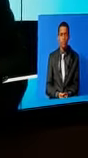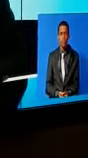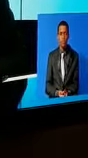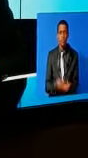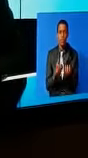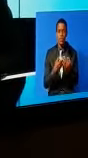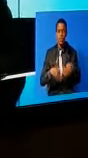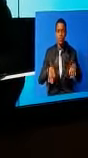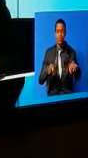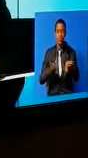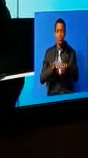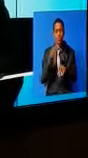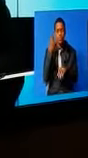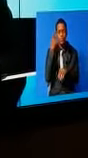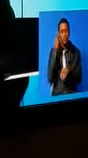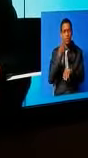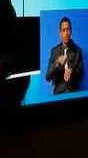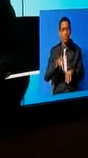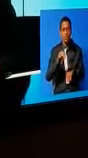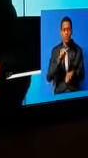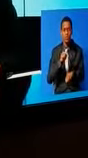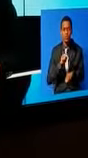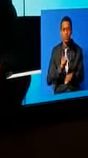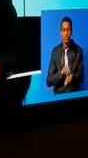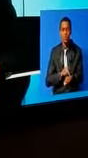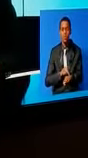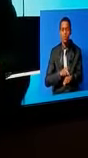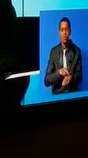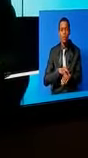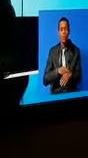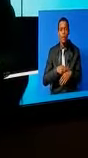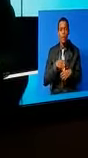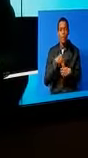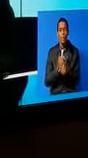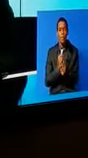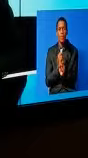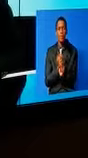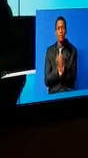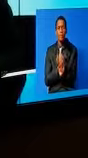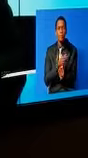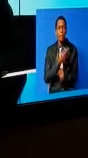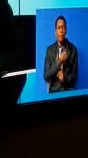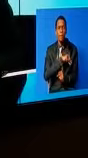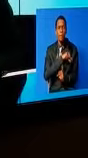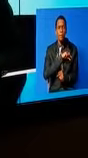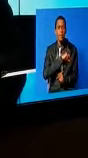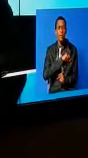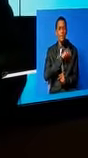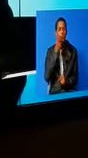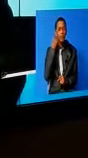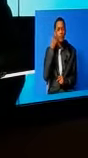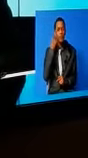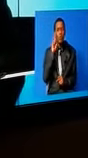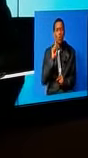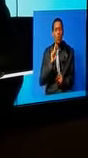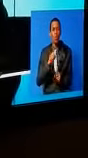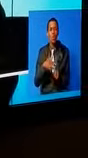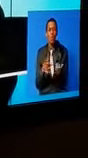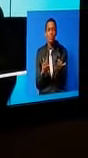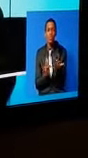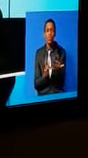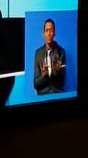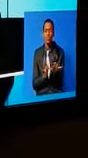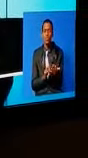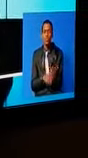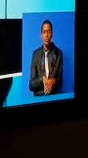It for the nation to be part of the fourth industrial revolution to benefit from the new era. As a result, Stambeck Bank, in